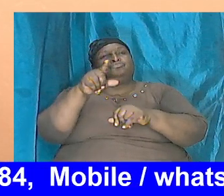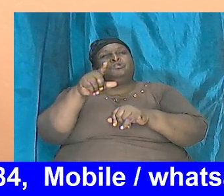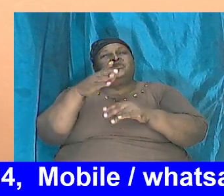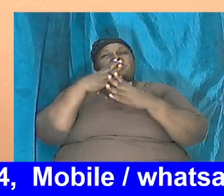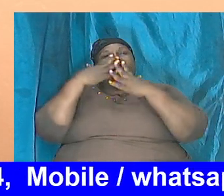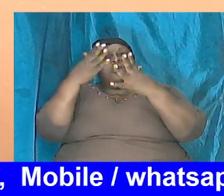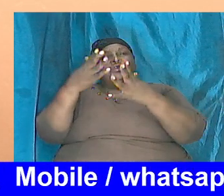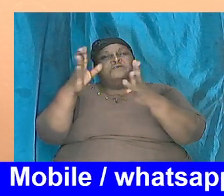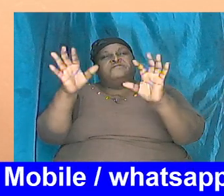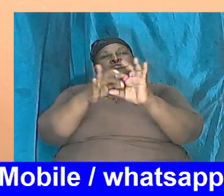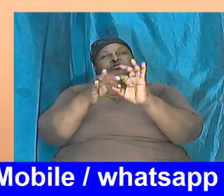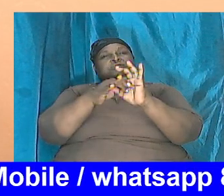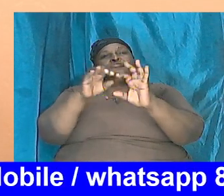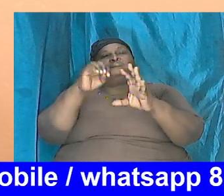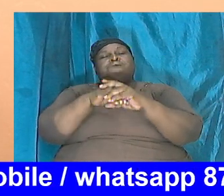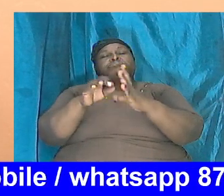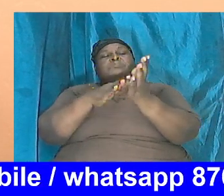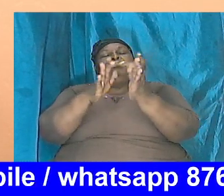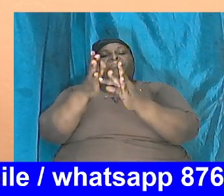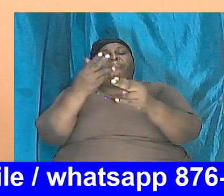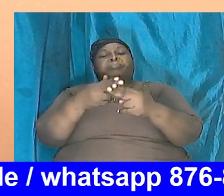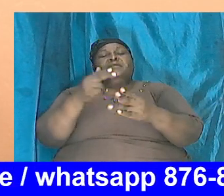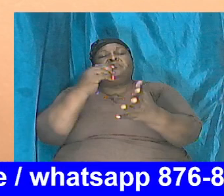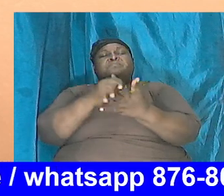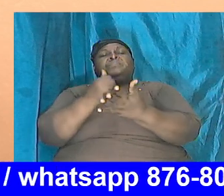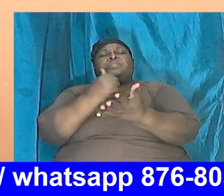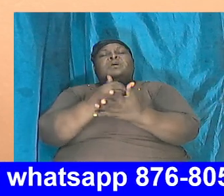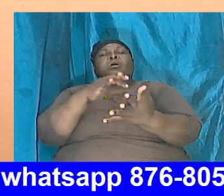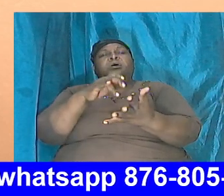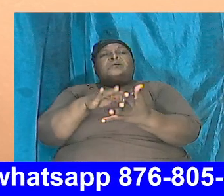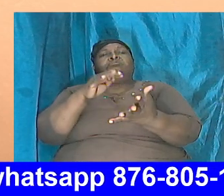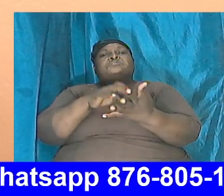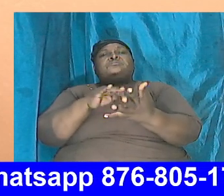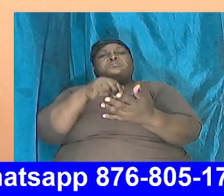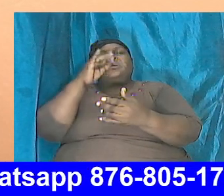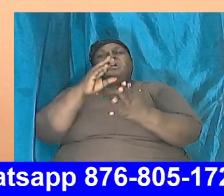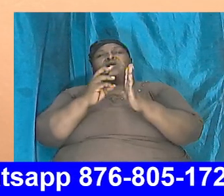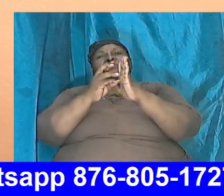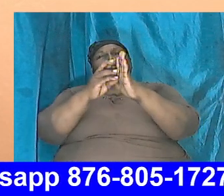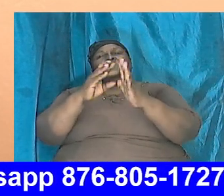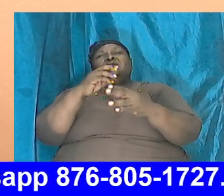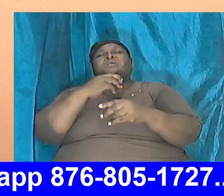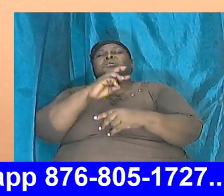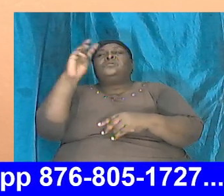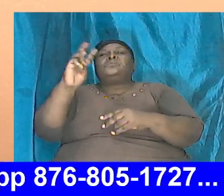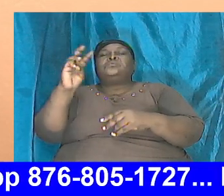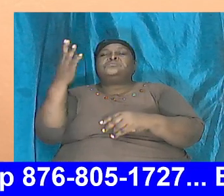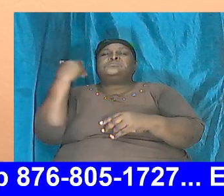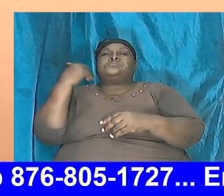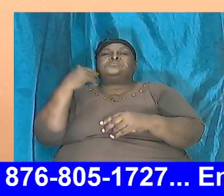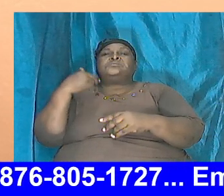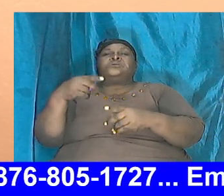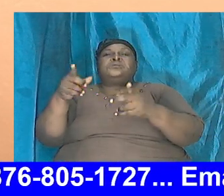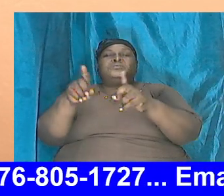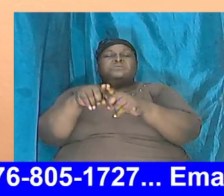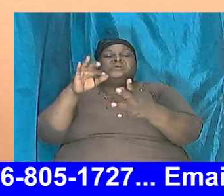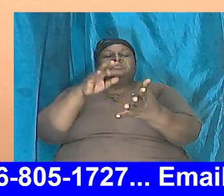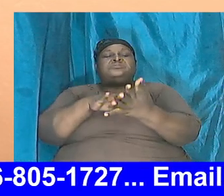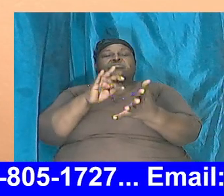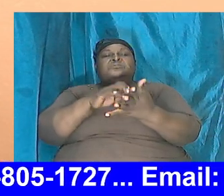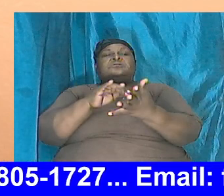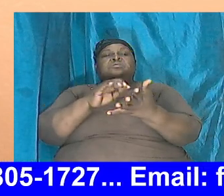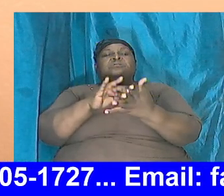joining us in Bible study this evening God's willing next week we will expand on this as we go into some other